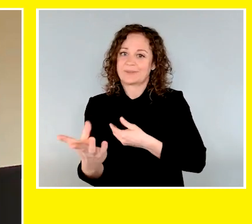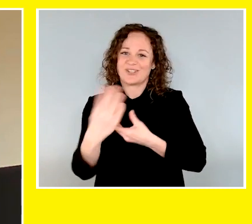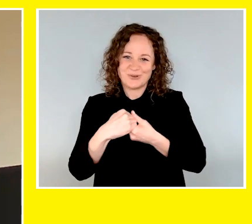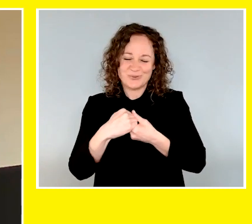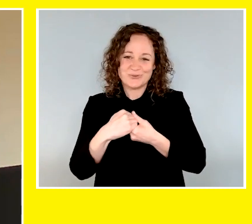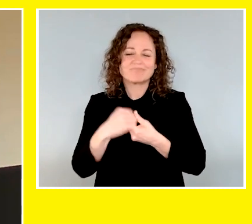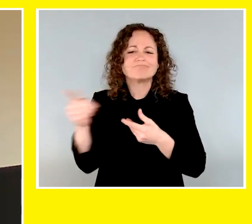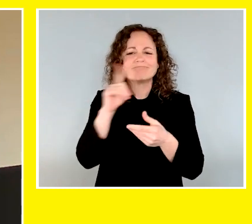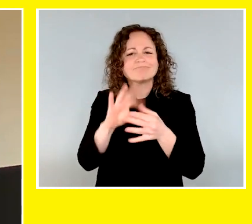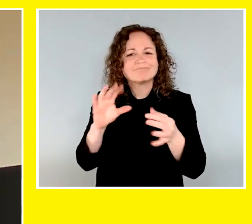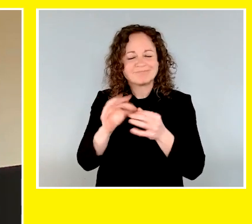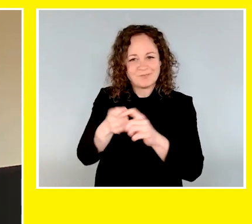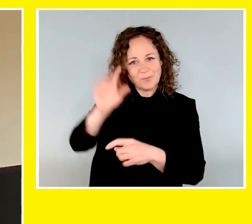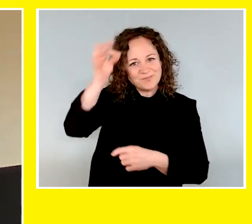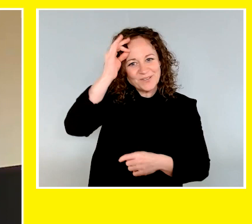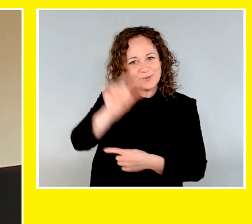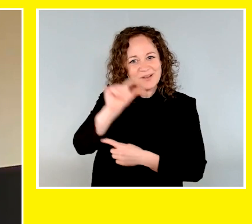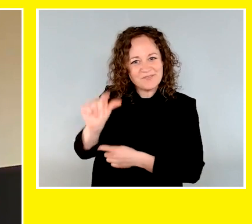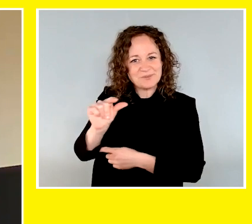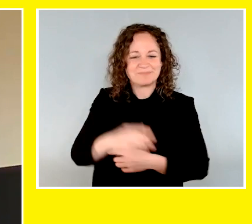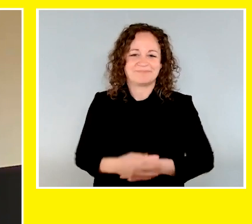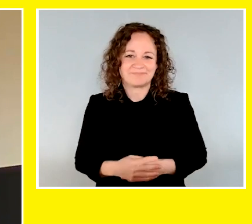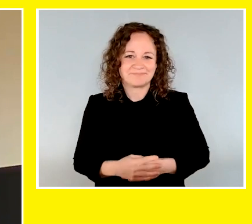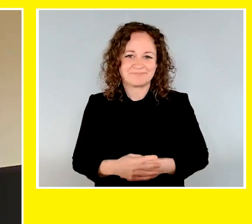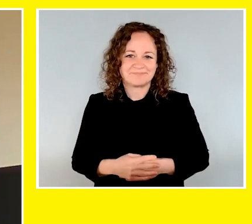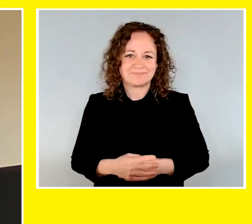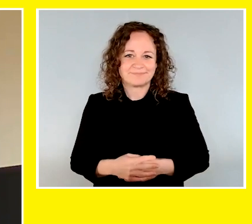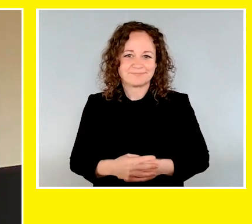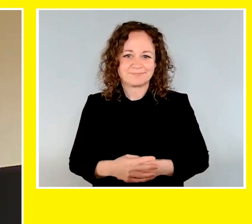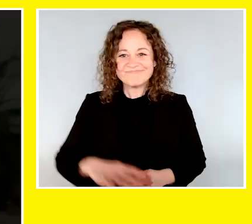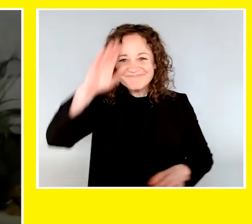Disability Inclusion, to bring greetings on behalf of the federal government.